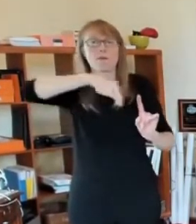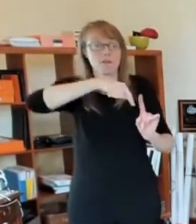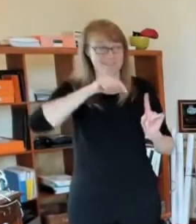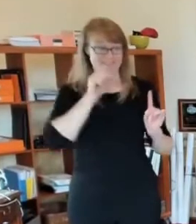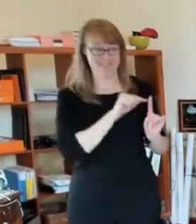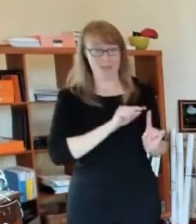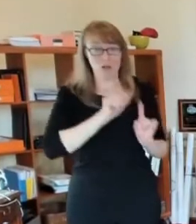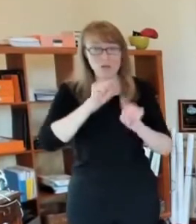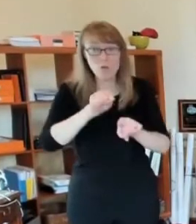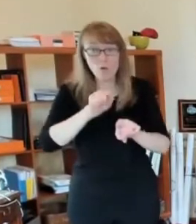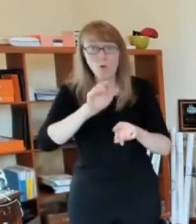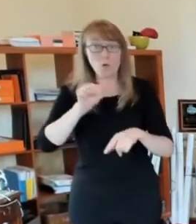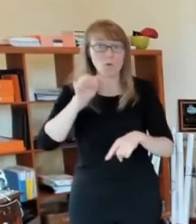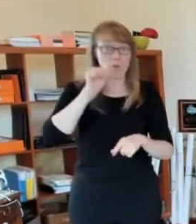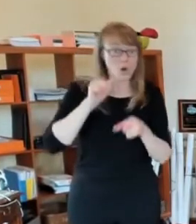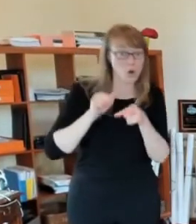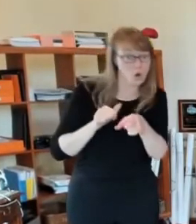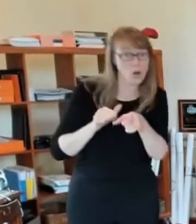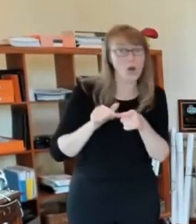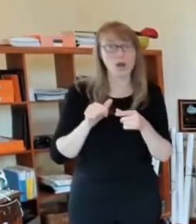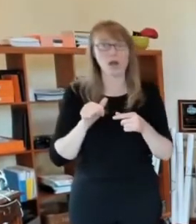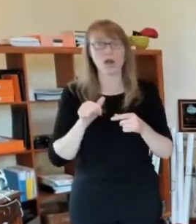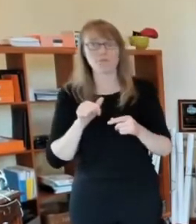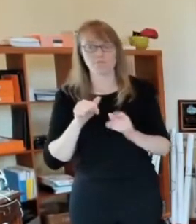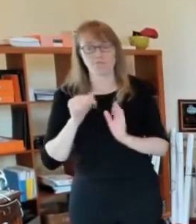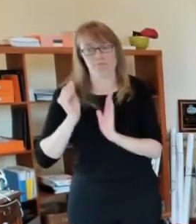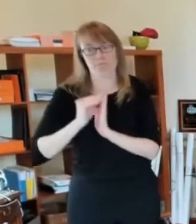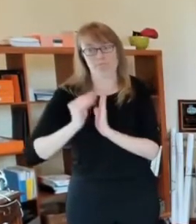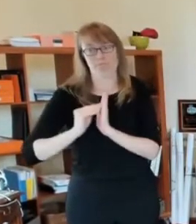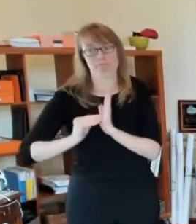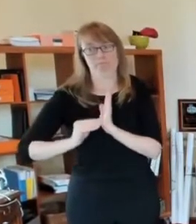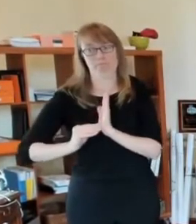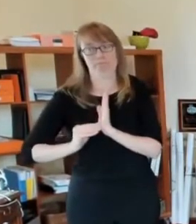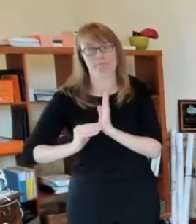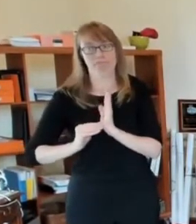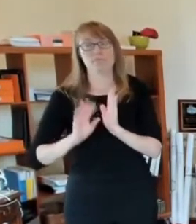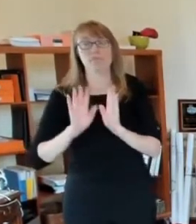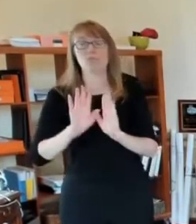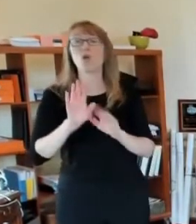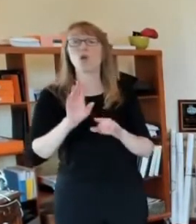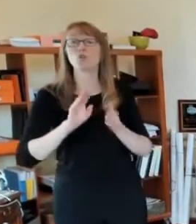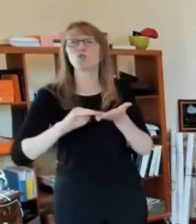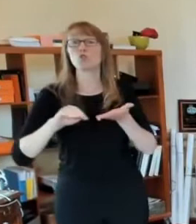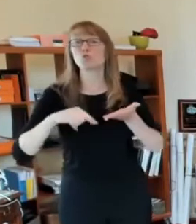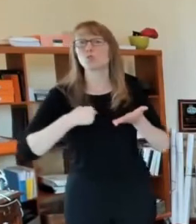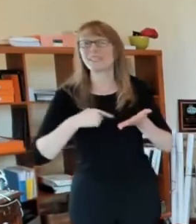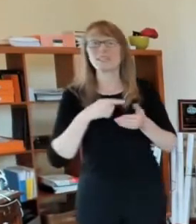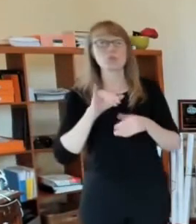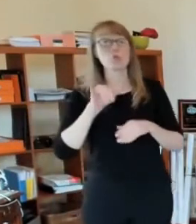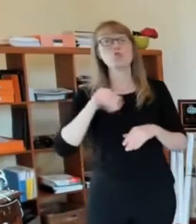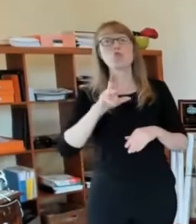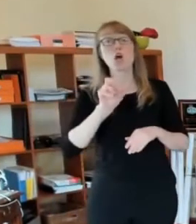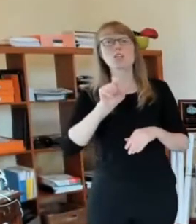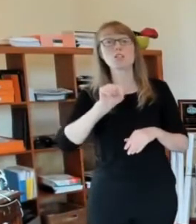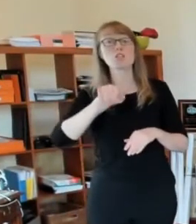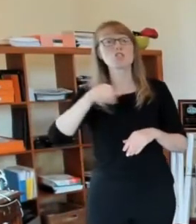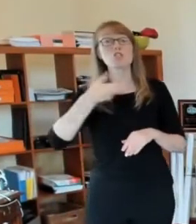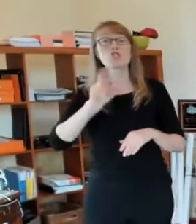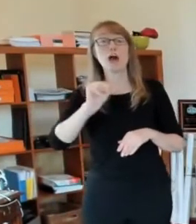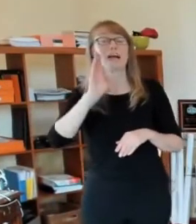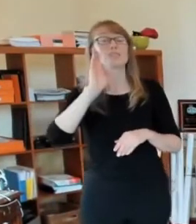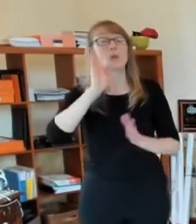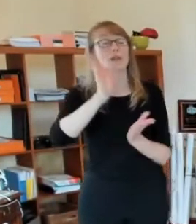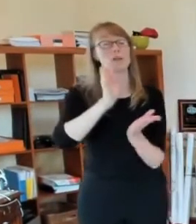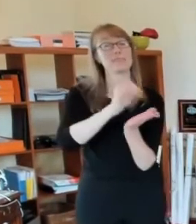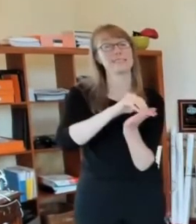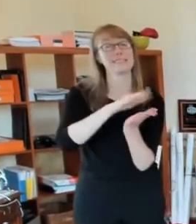businesses really are stepping up and uh, this is a great, great example of business that has stepped up in St.